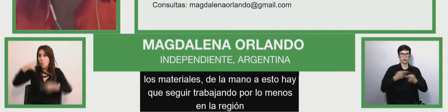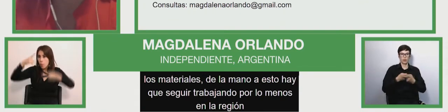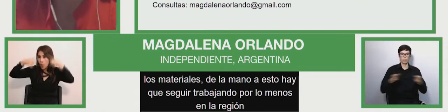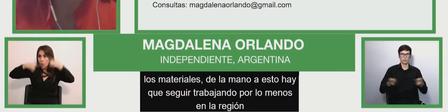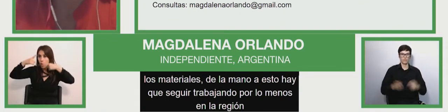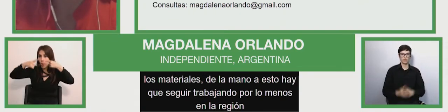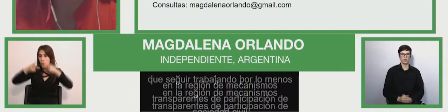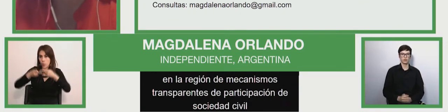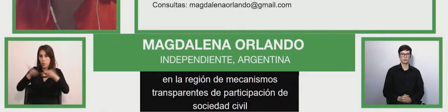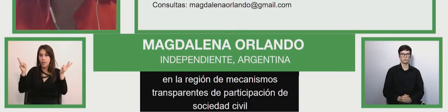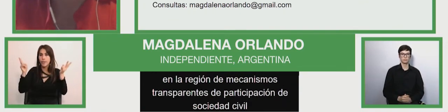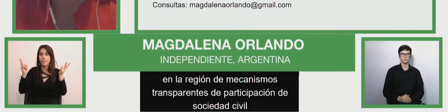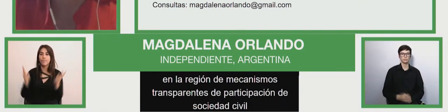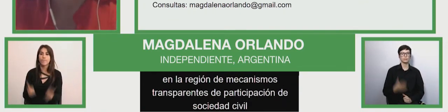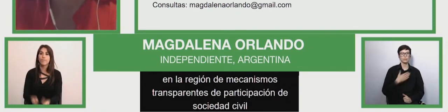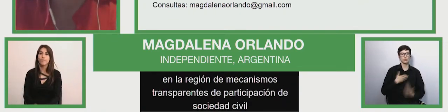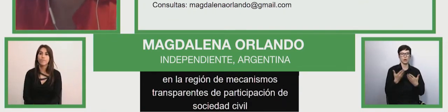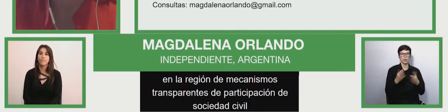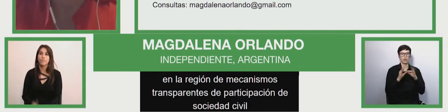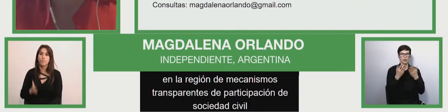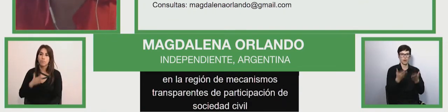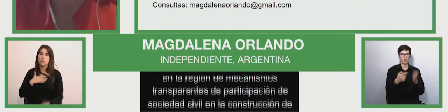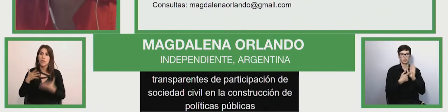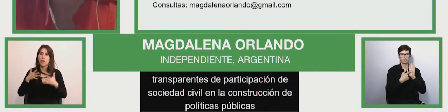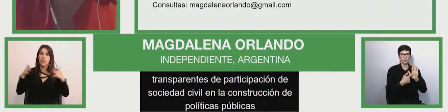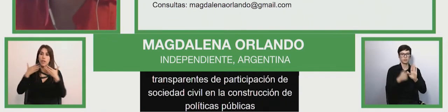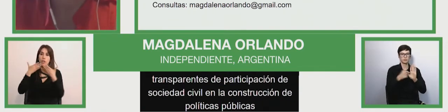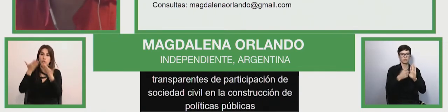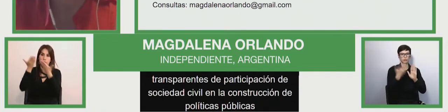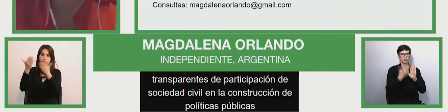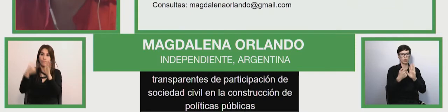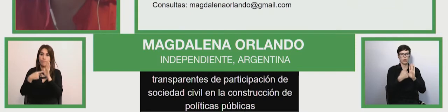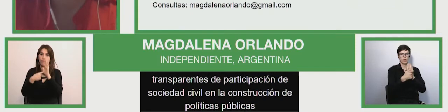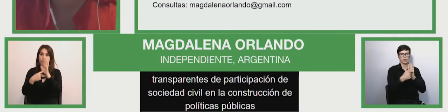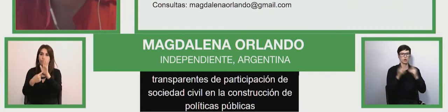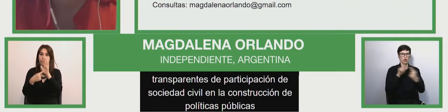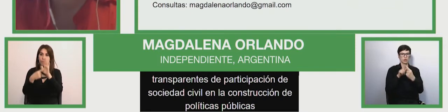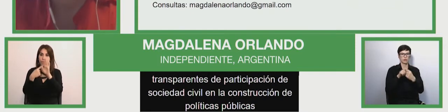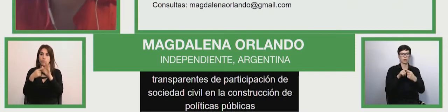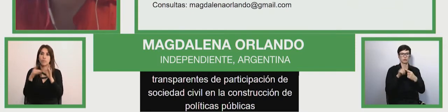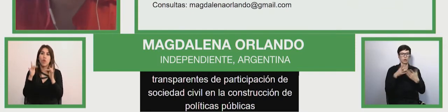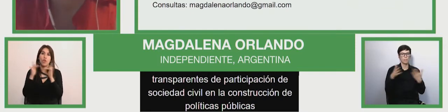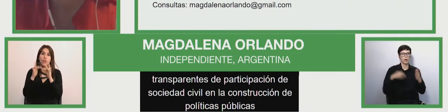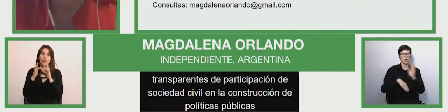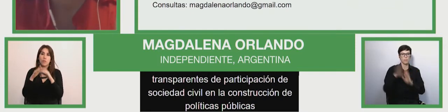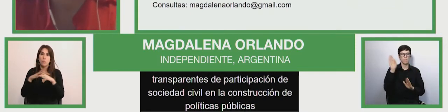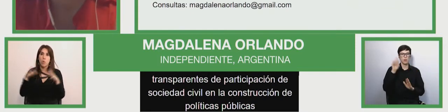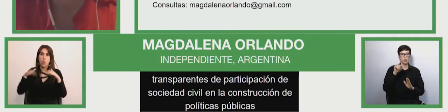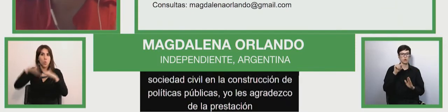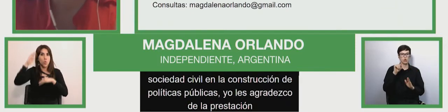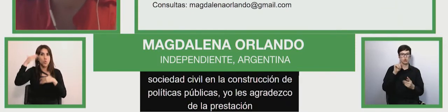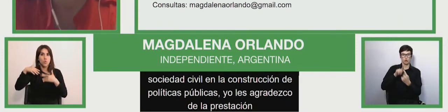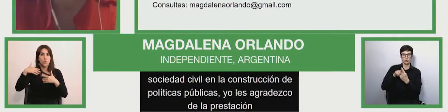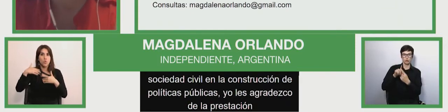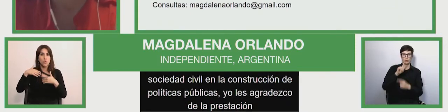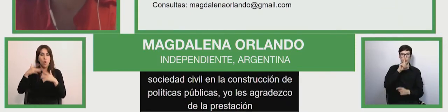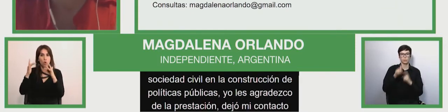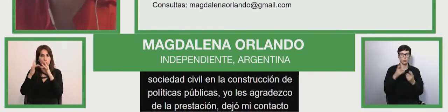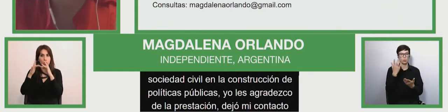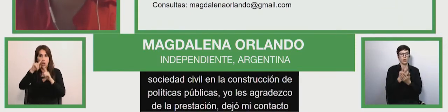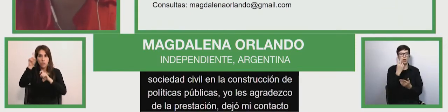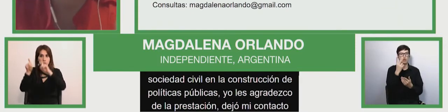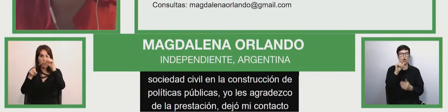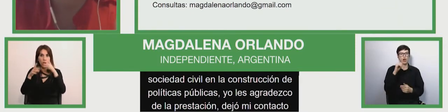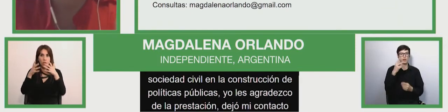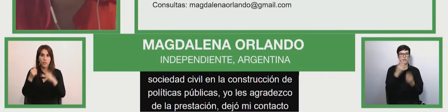i thank the presentations i leave my contacts here there's two links here that you